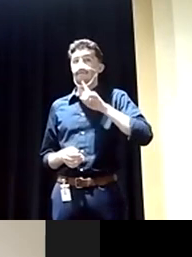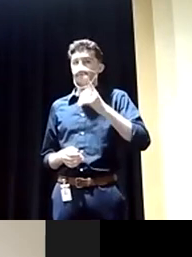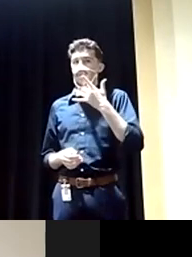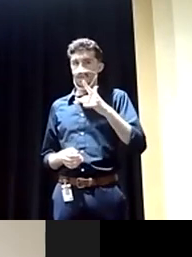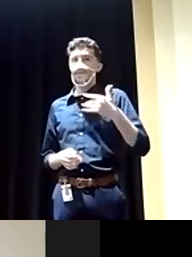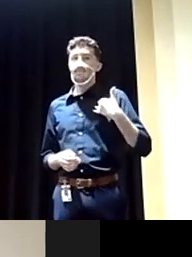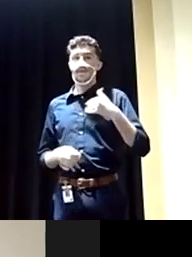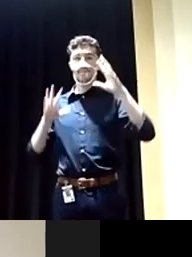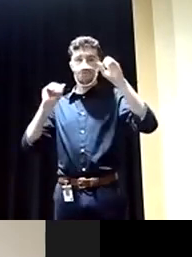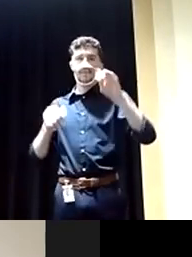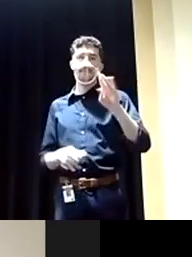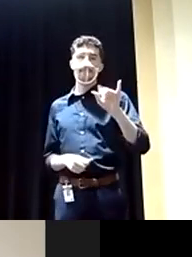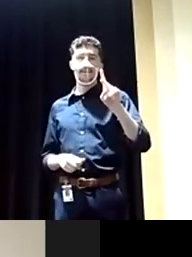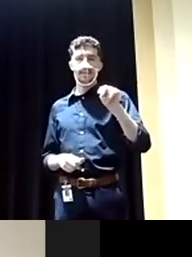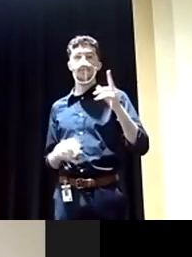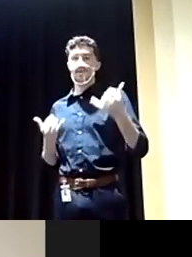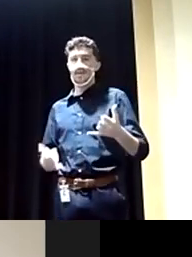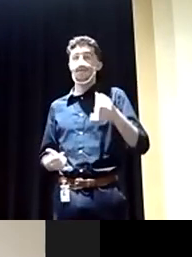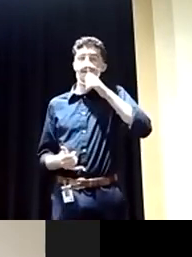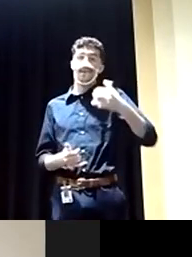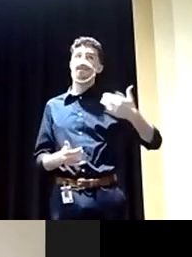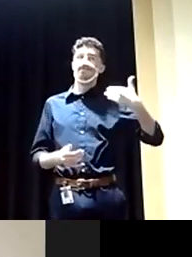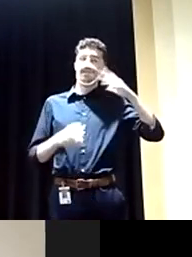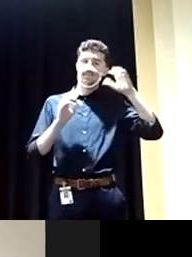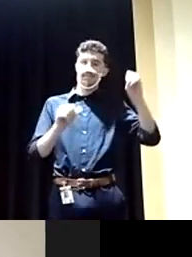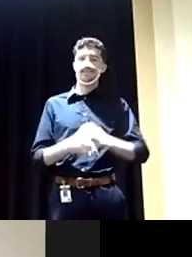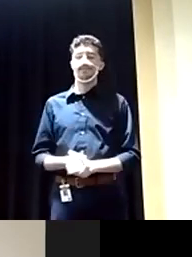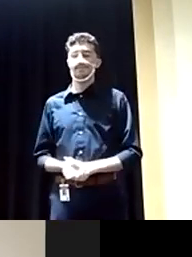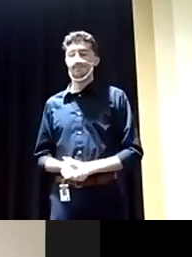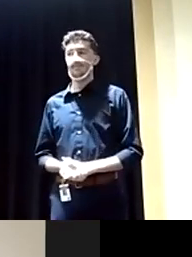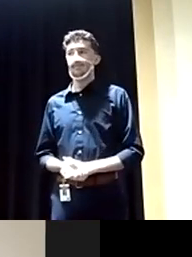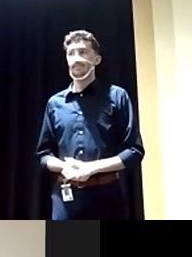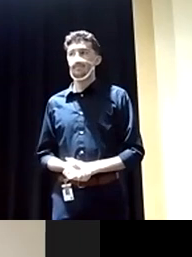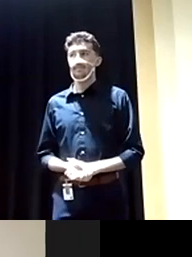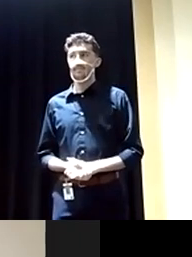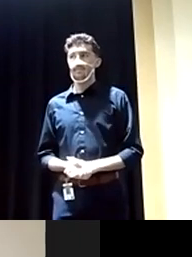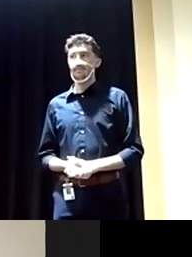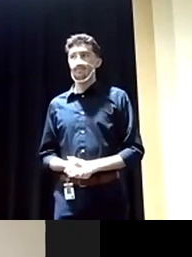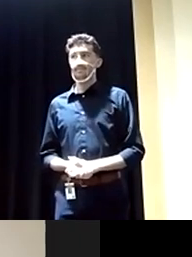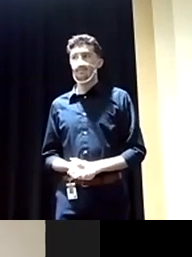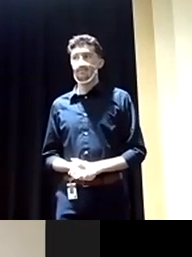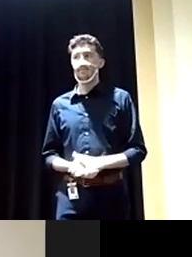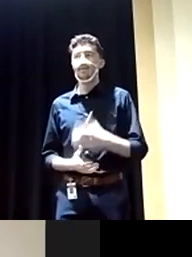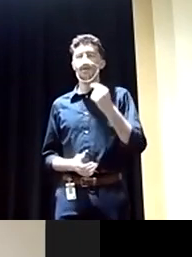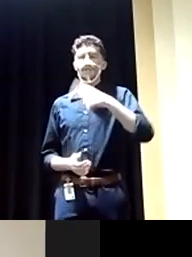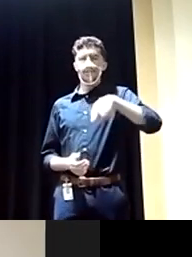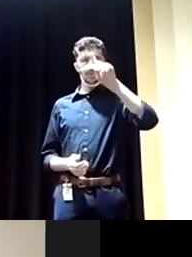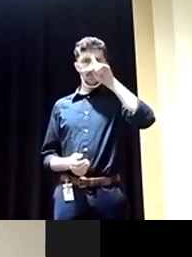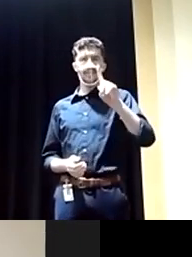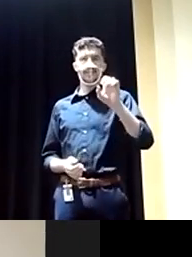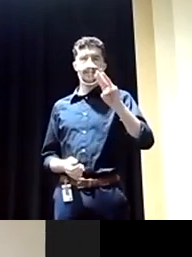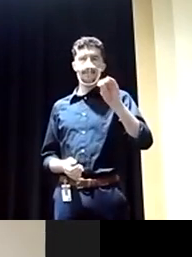Biden in the office and not the last guy. Thank you. DSA, Democratic Socialists of America,